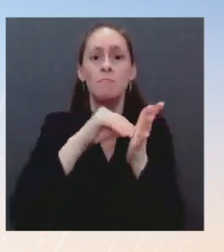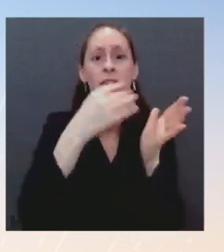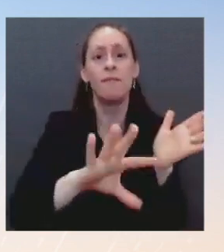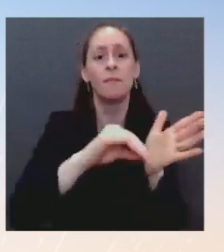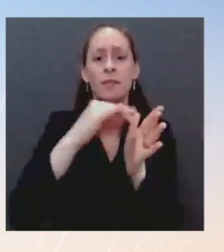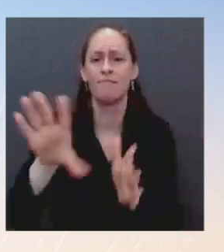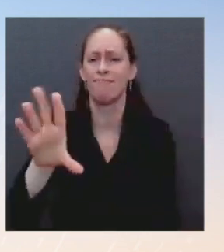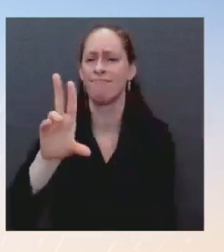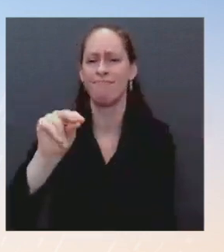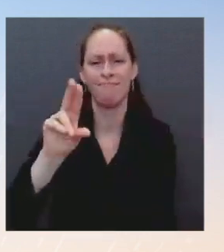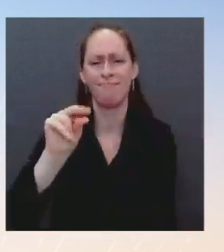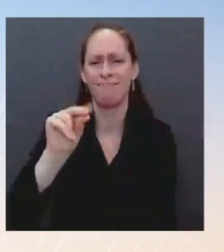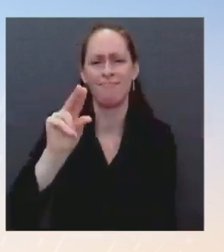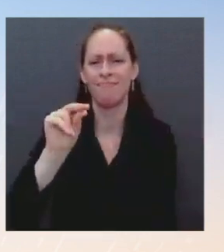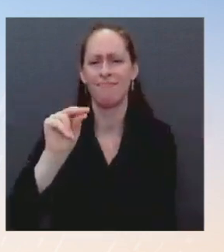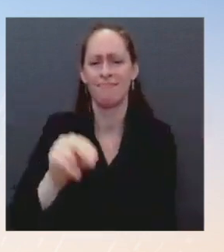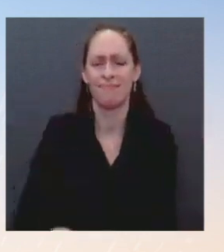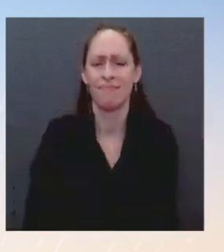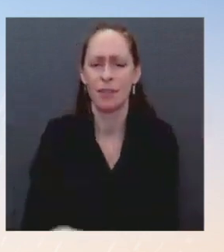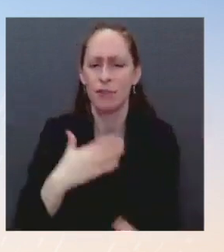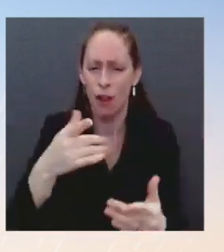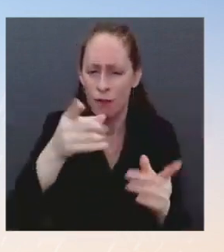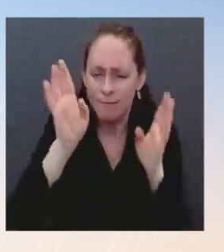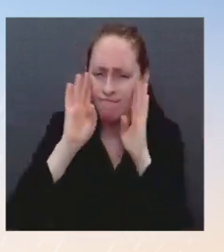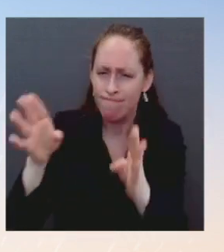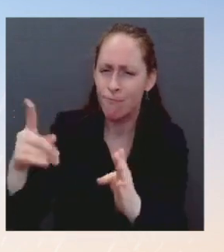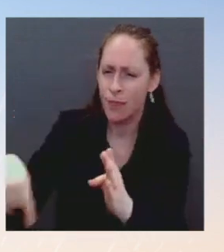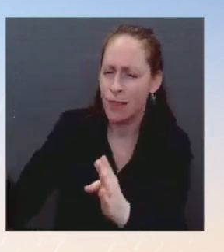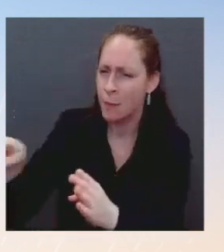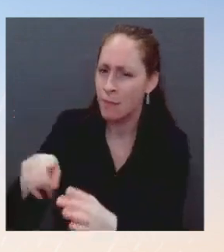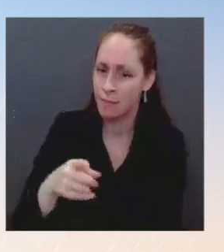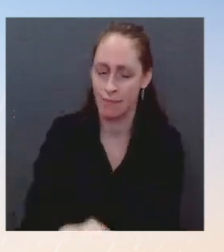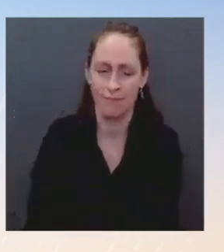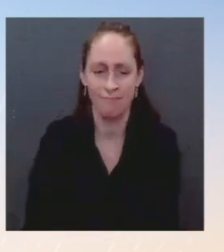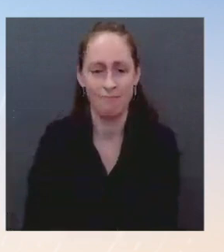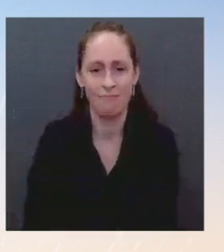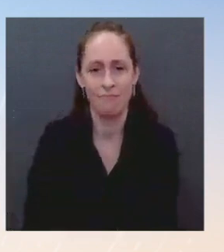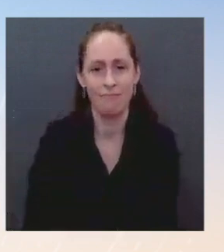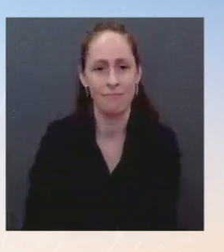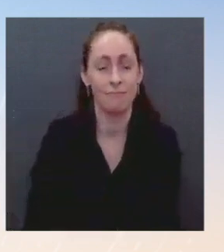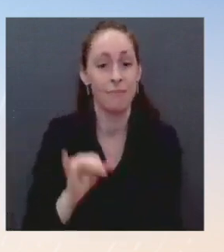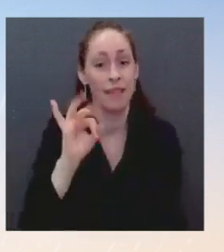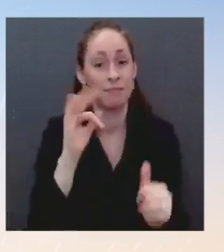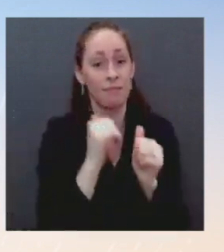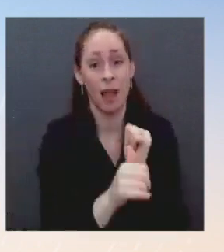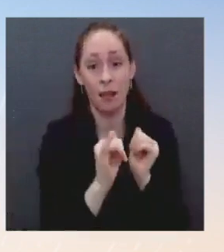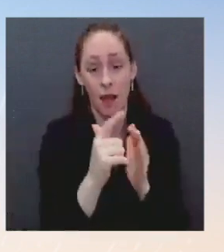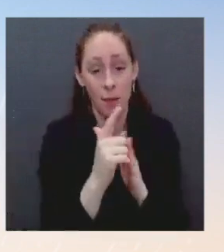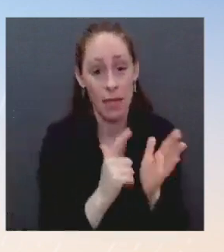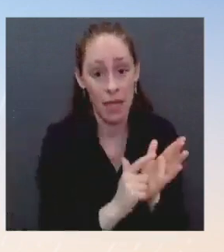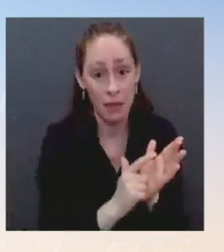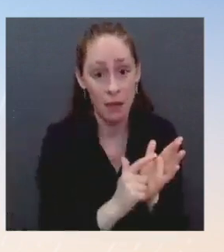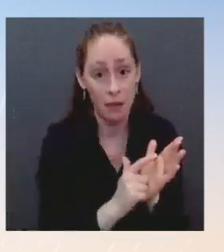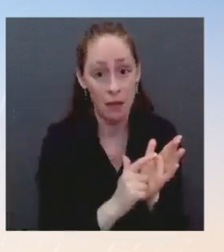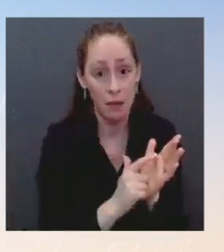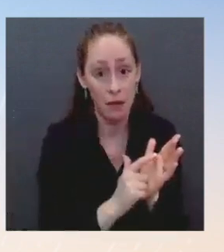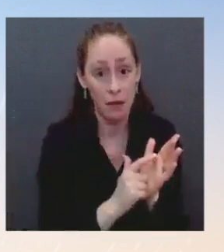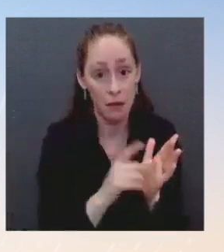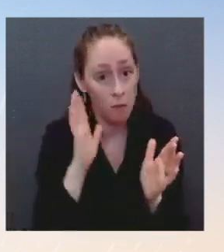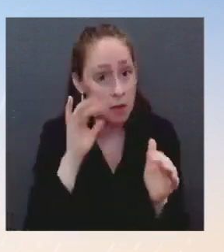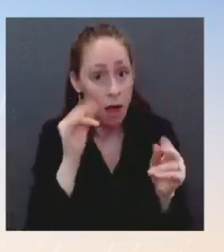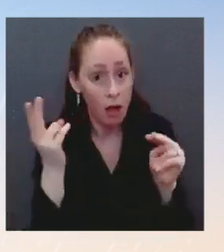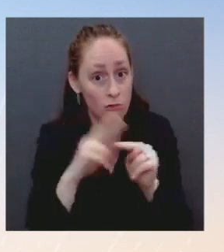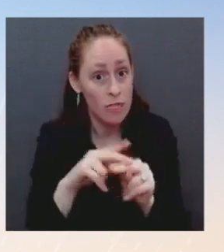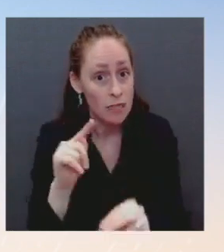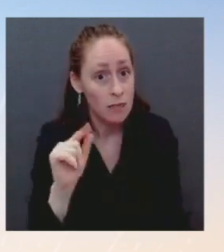those bills do pass, it will not raise taxes? Well, something being entirely paid for means that